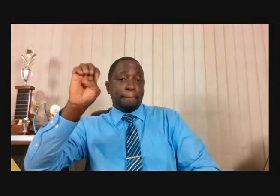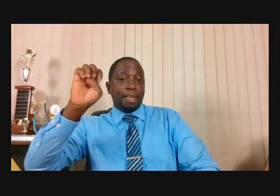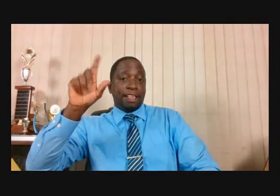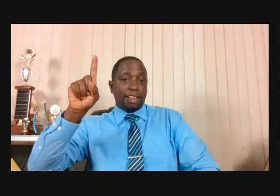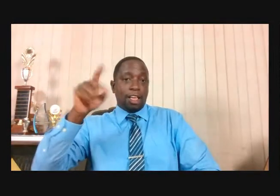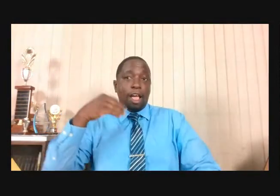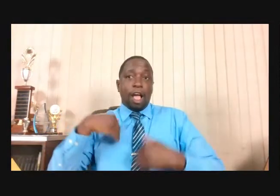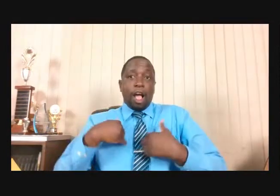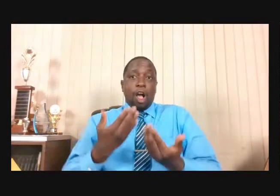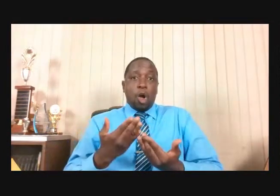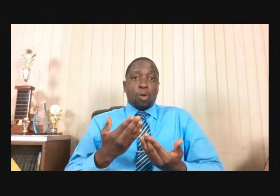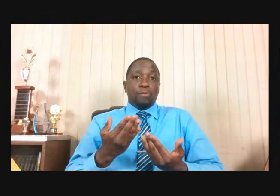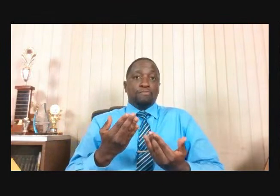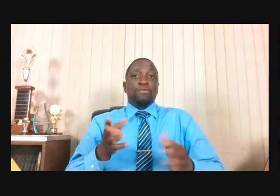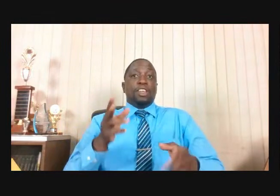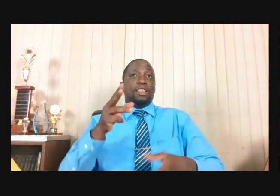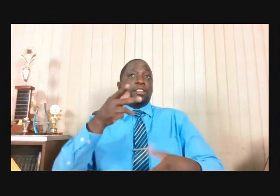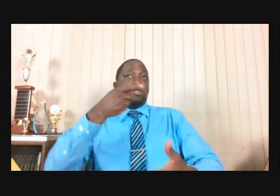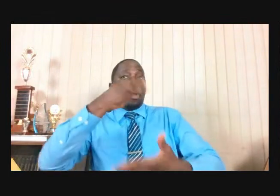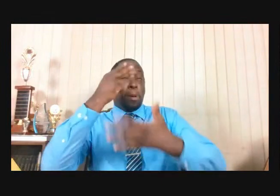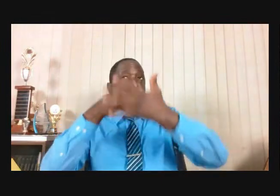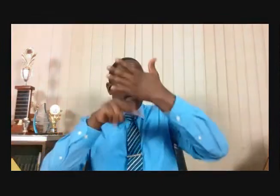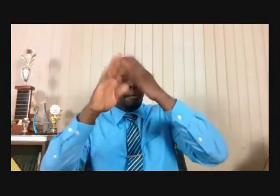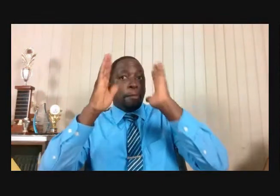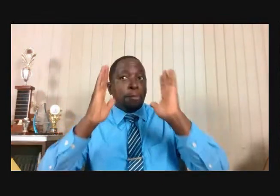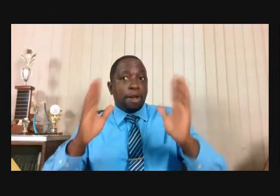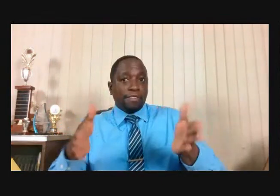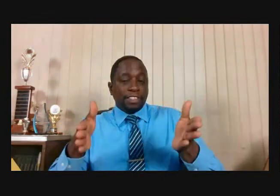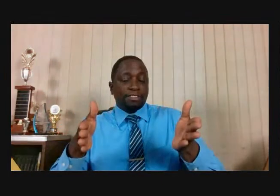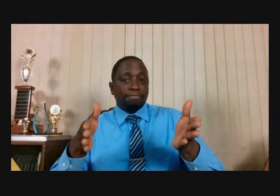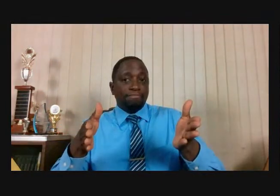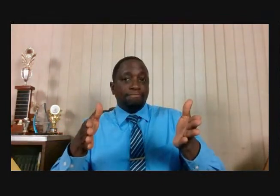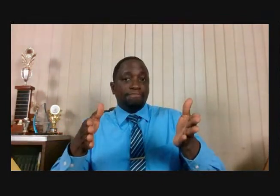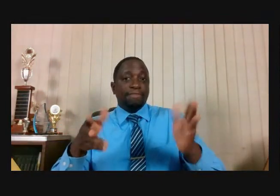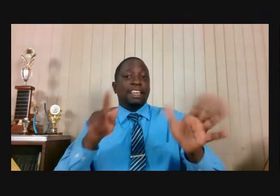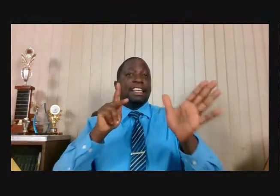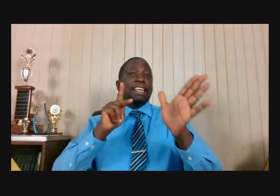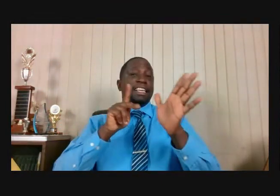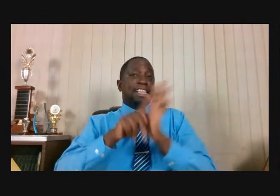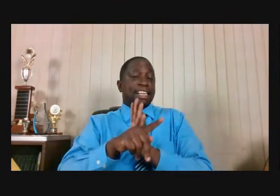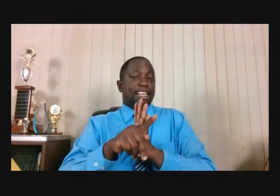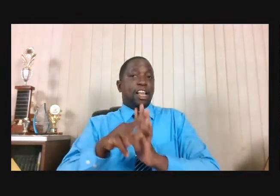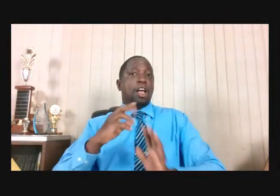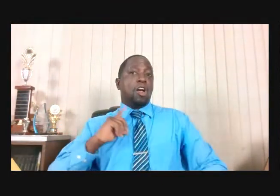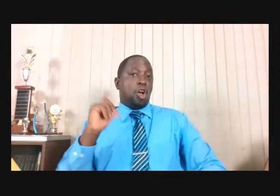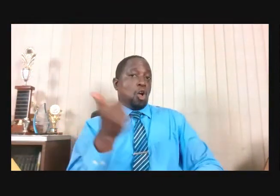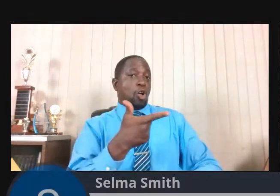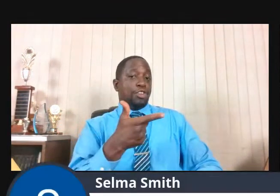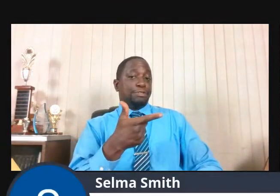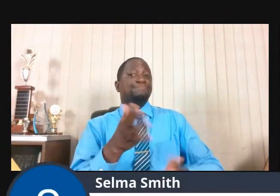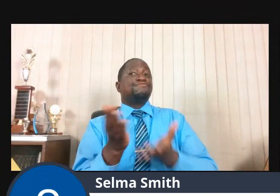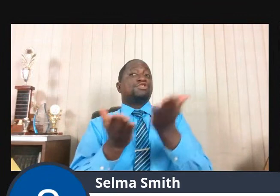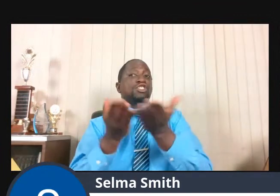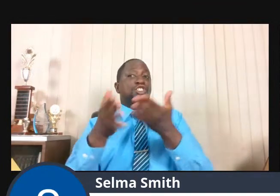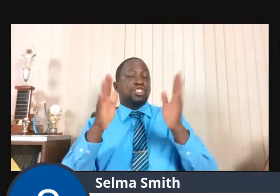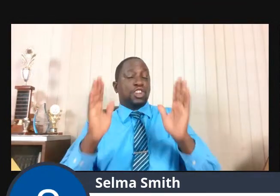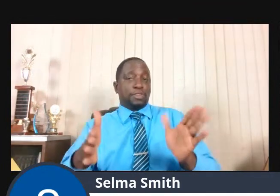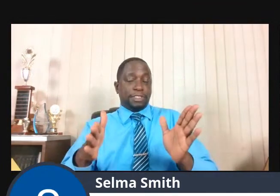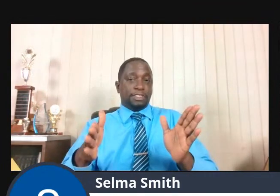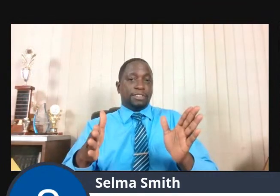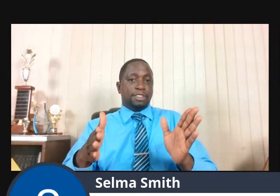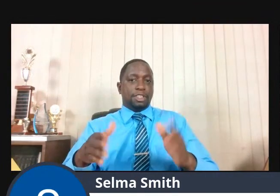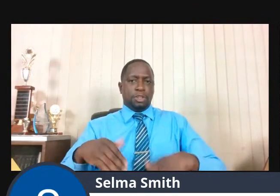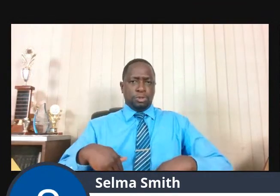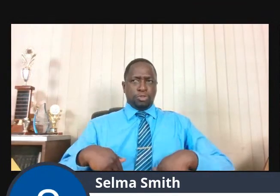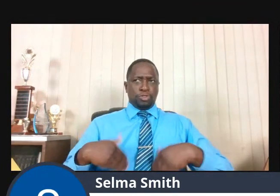Sword Then Jezebel Sent A Messenger Unto Elijah Saying So Let The Gods